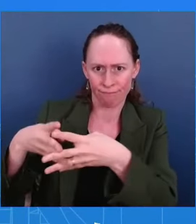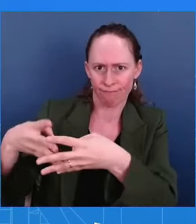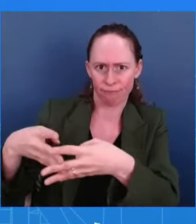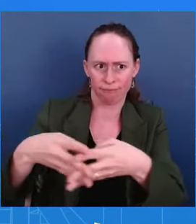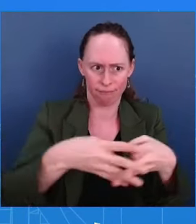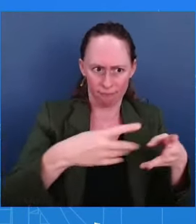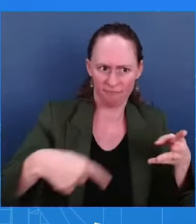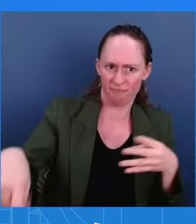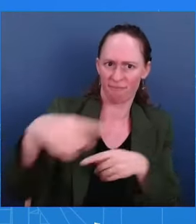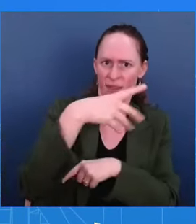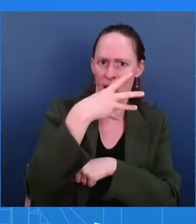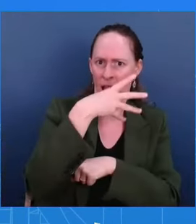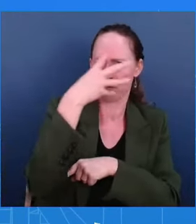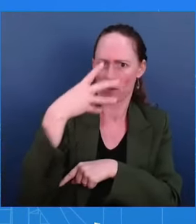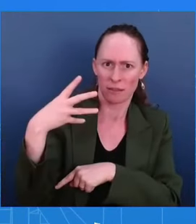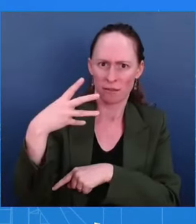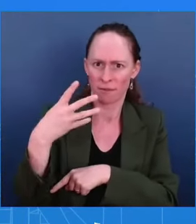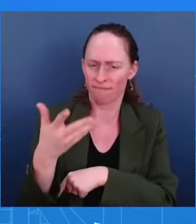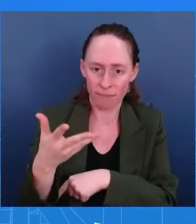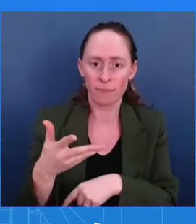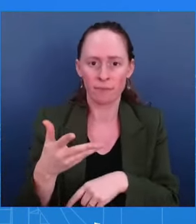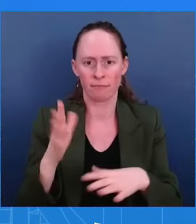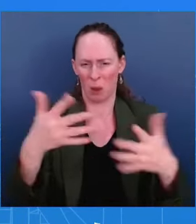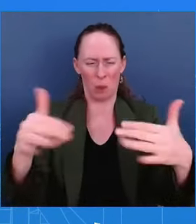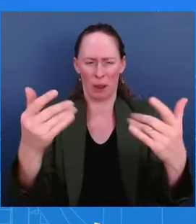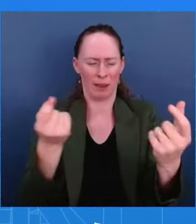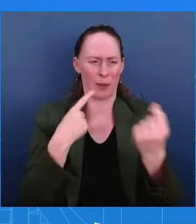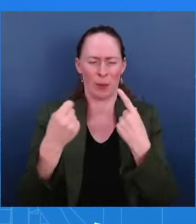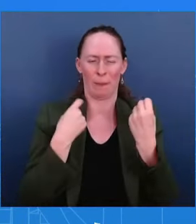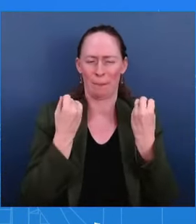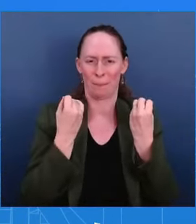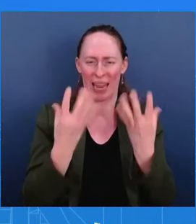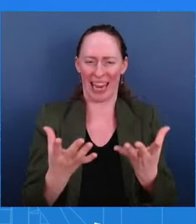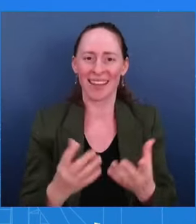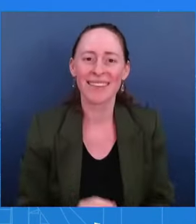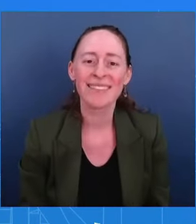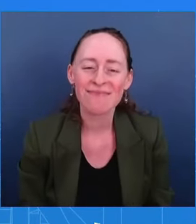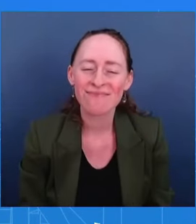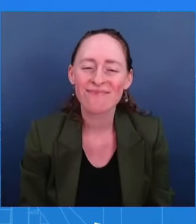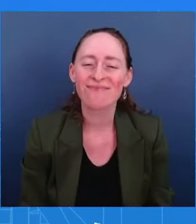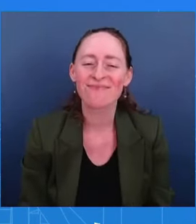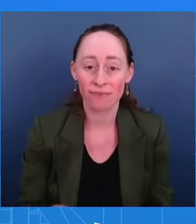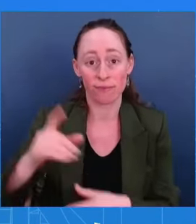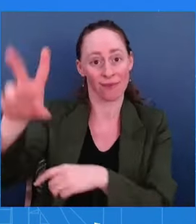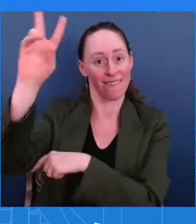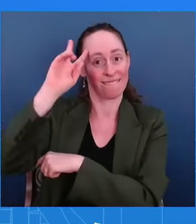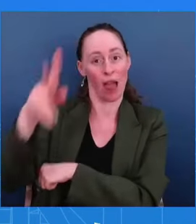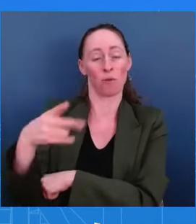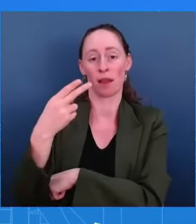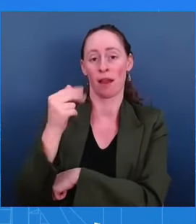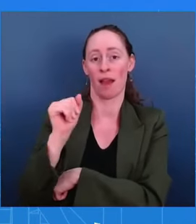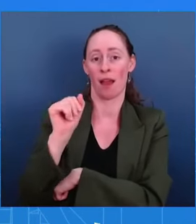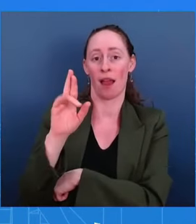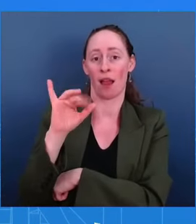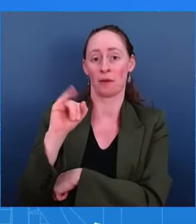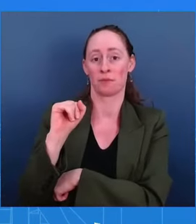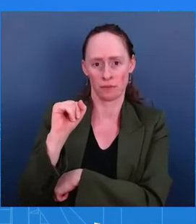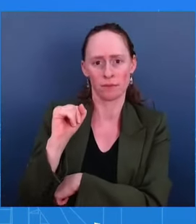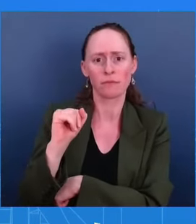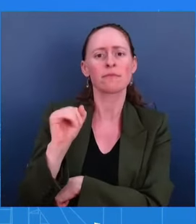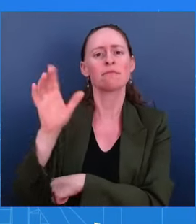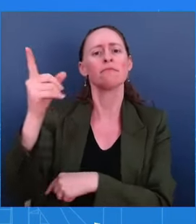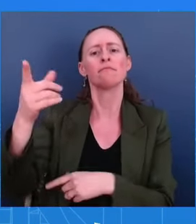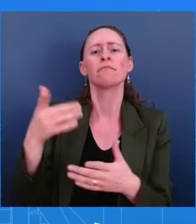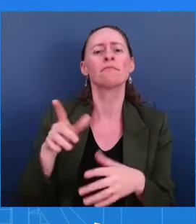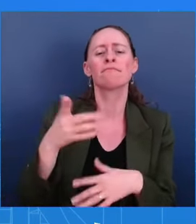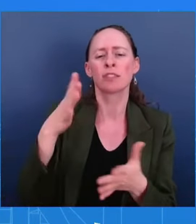speak for herself and her campaign will speak for herself, for her. Her values haven't changed. And you heard that on the interview that she did with